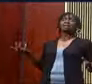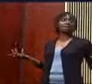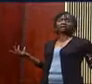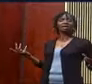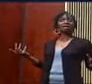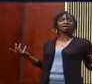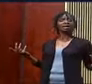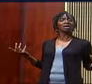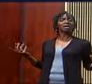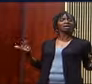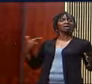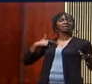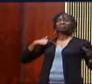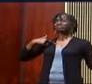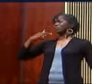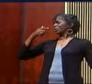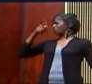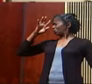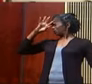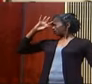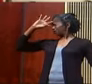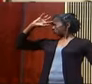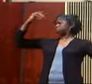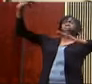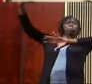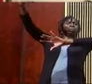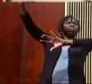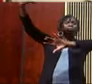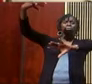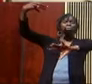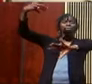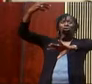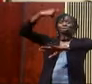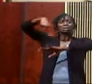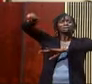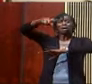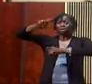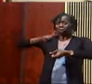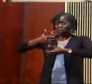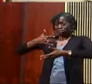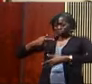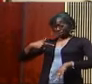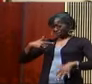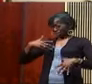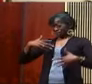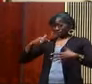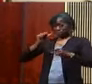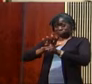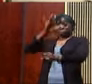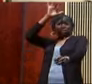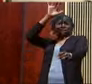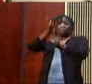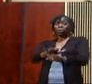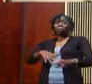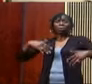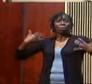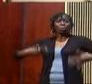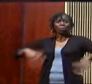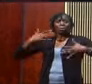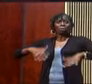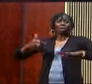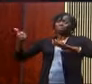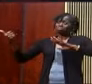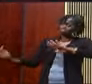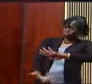to make me act a fool up in here, up in here. Y'all going to make me lose my cool up in here, up in